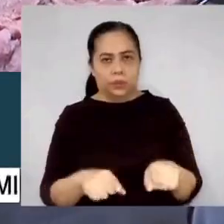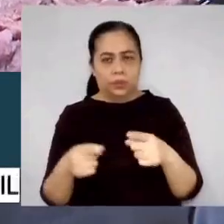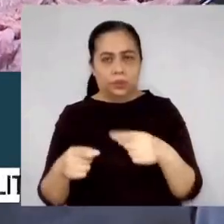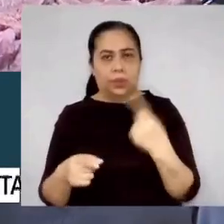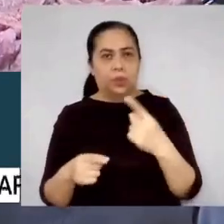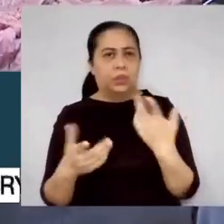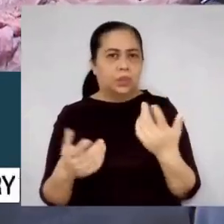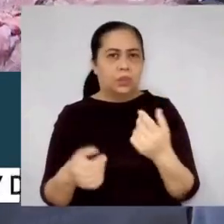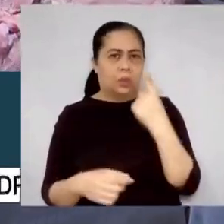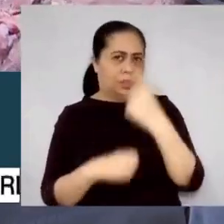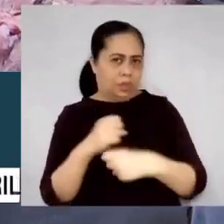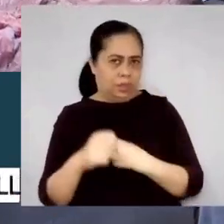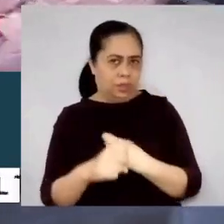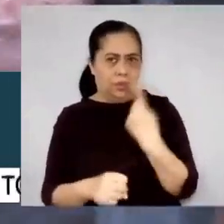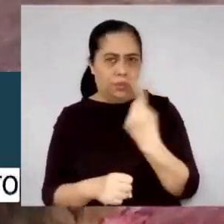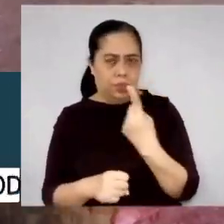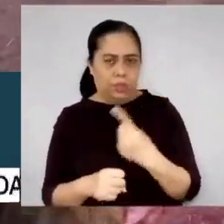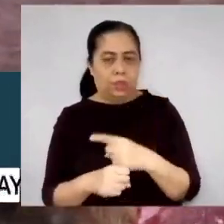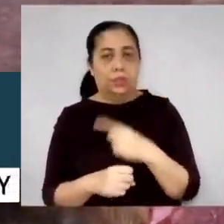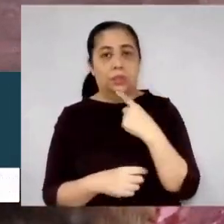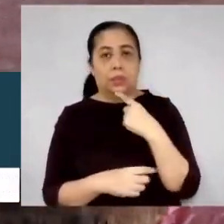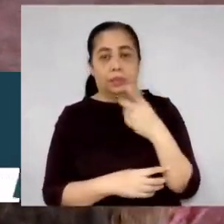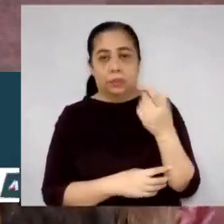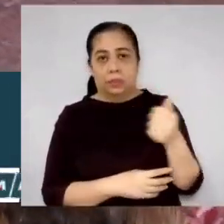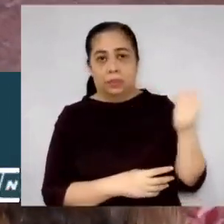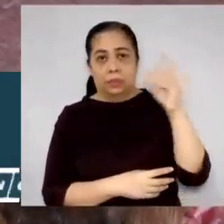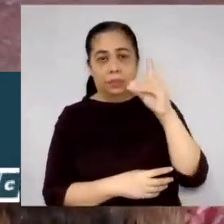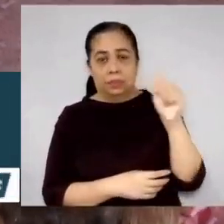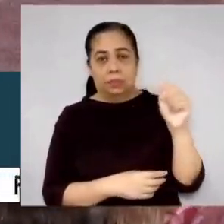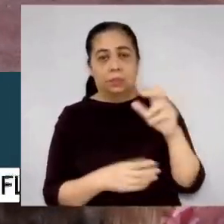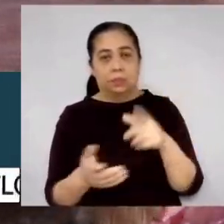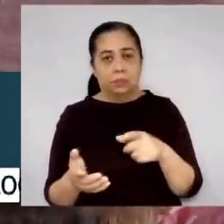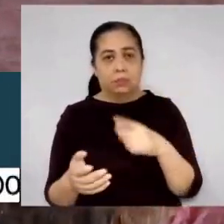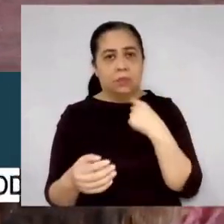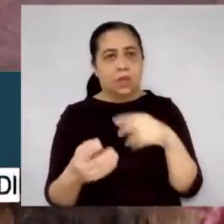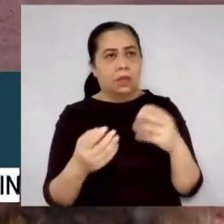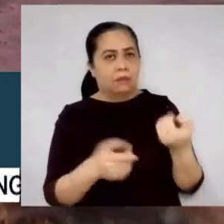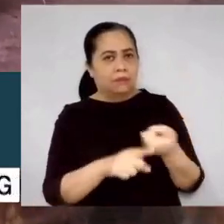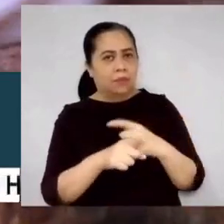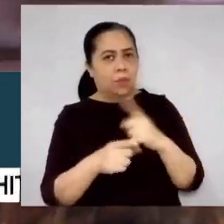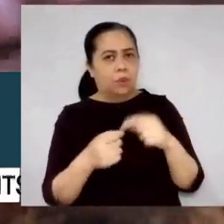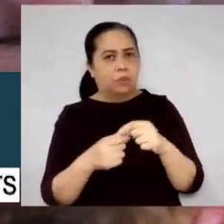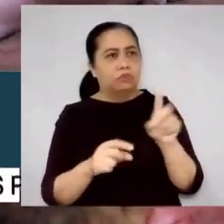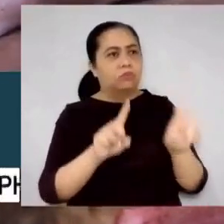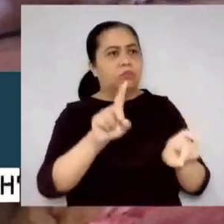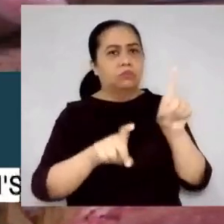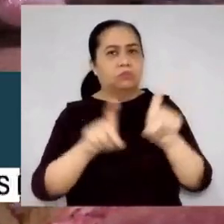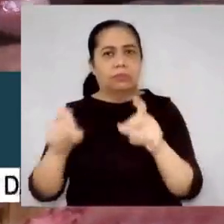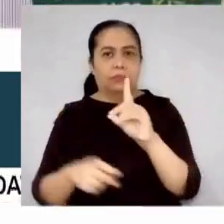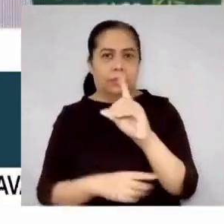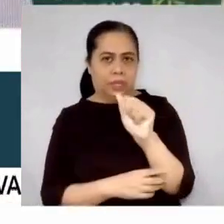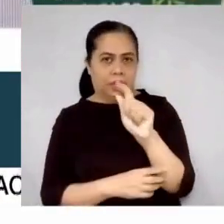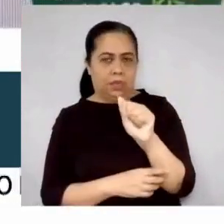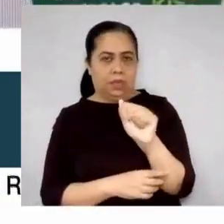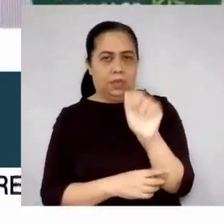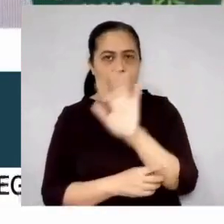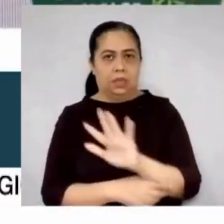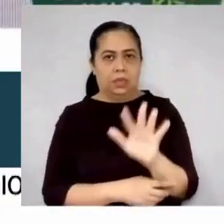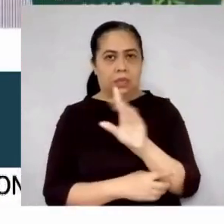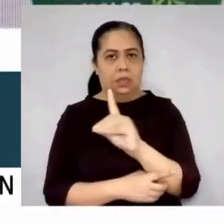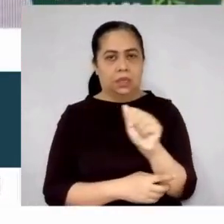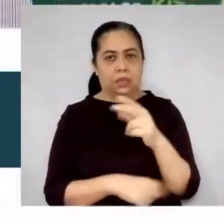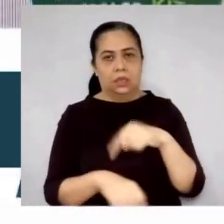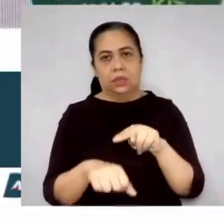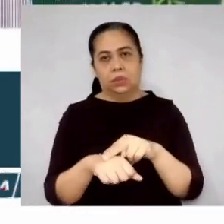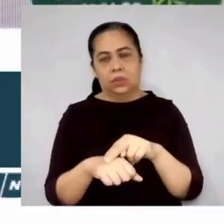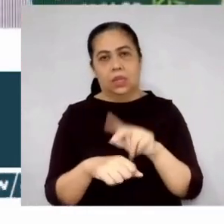for a year. Dar adds, they base the recommendations from actual industry data. Estimates by the DA National Livestock